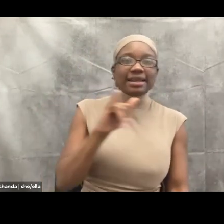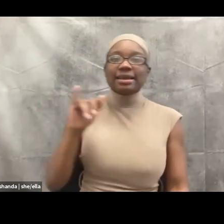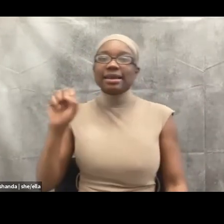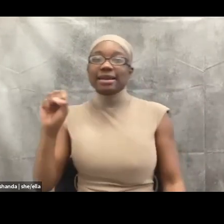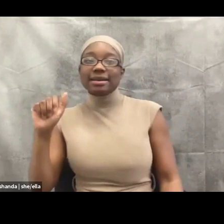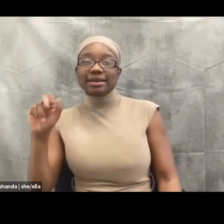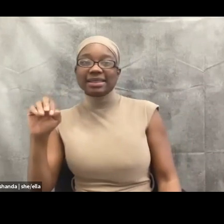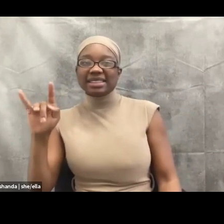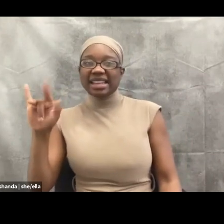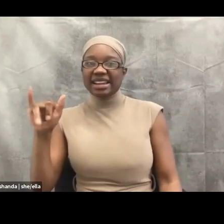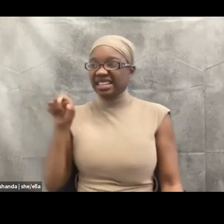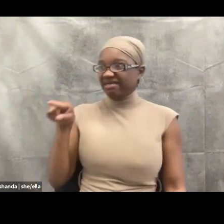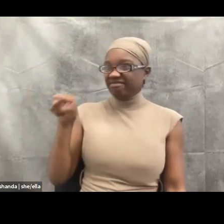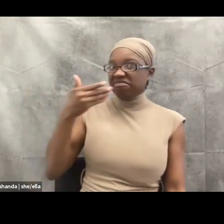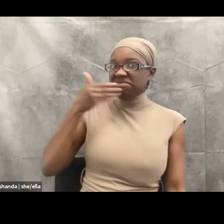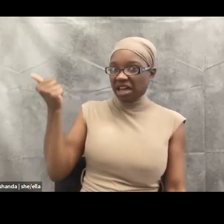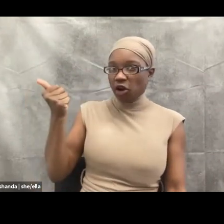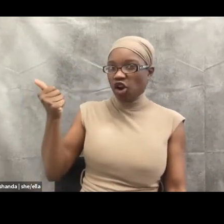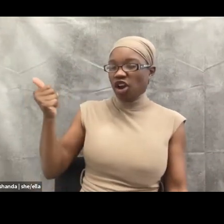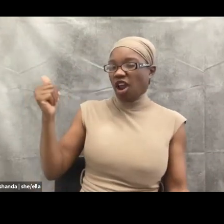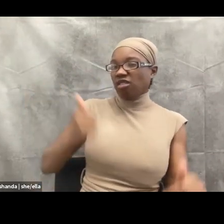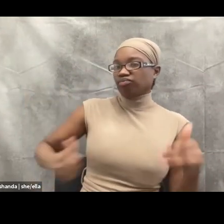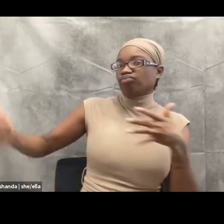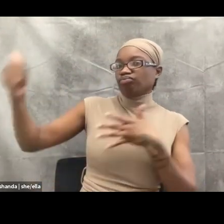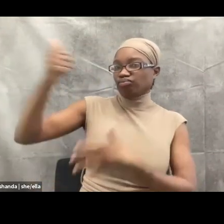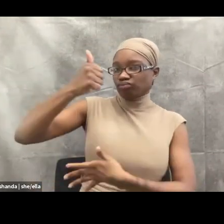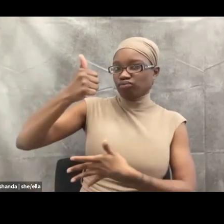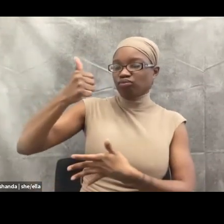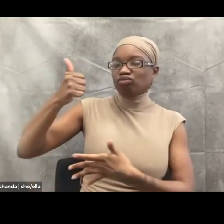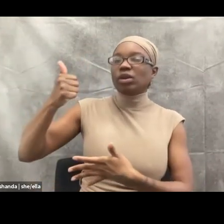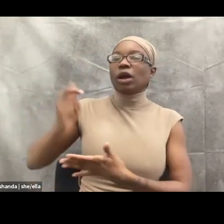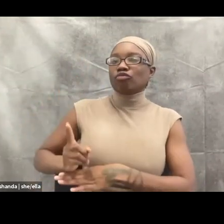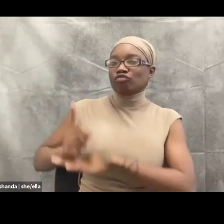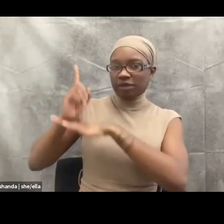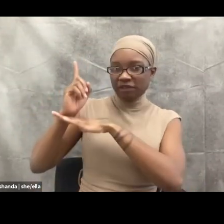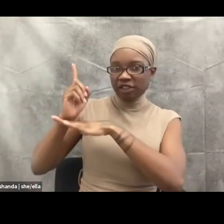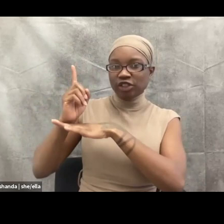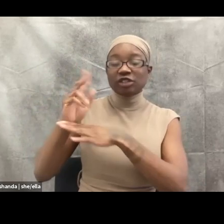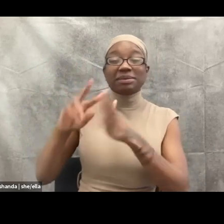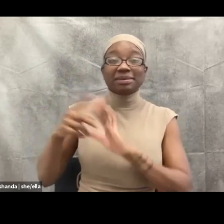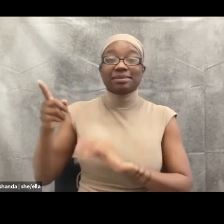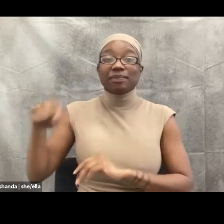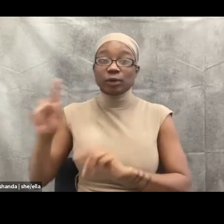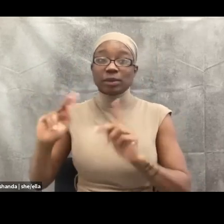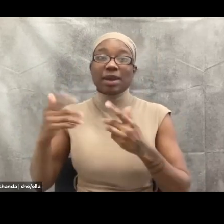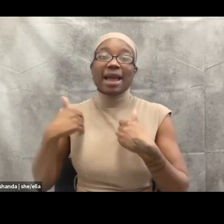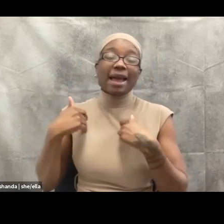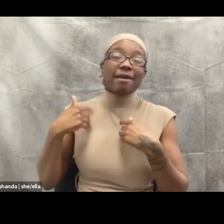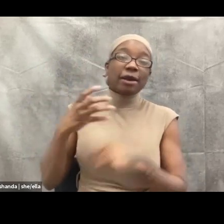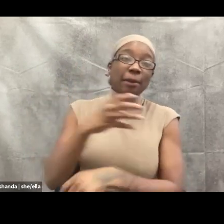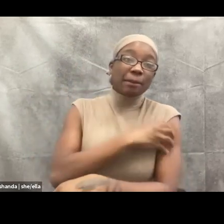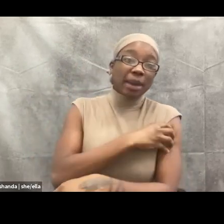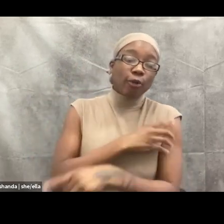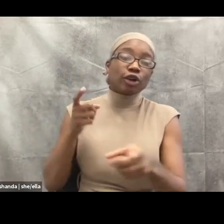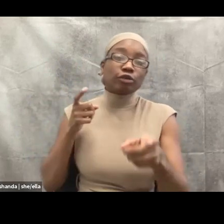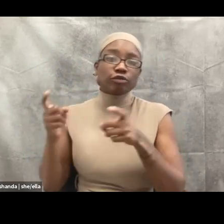um, and privileging sanity over insanity means that sane people have power and control in our culture. It also means they get to define what is